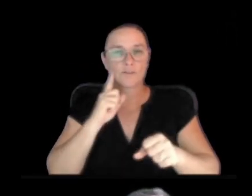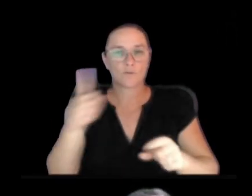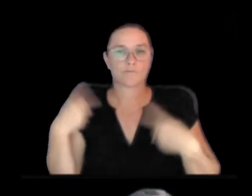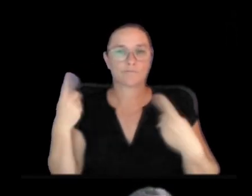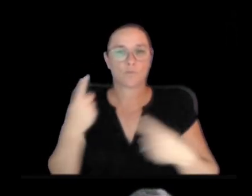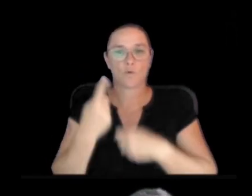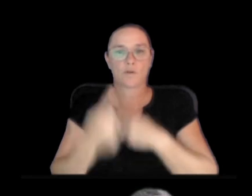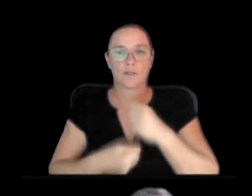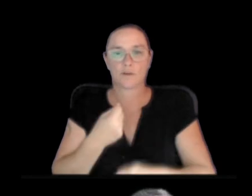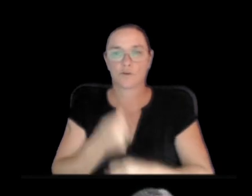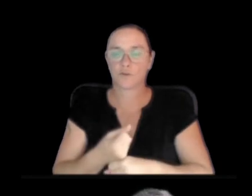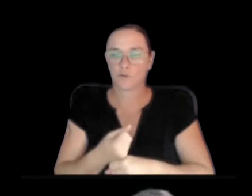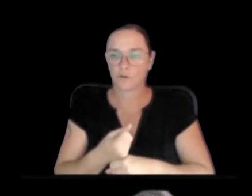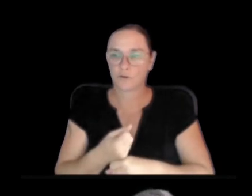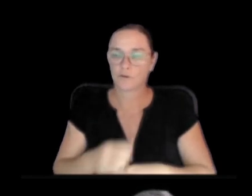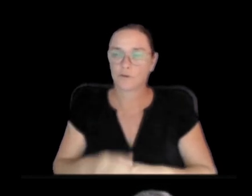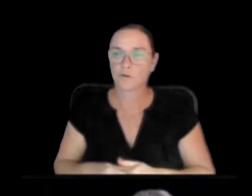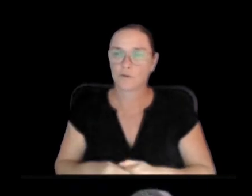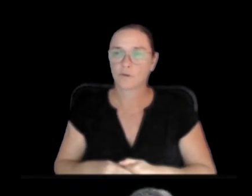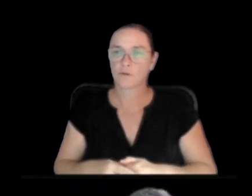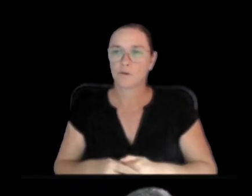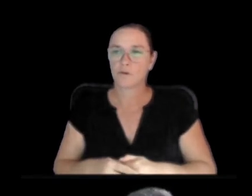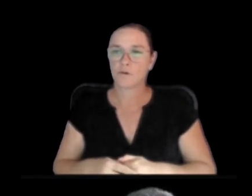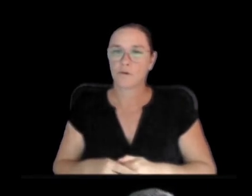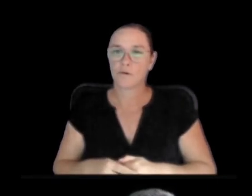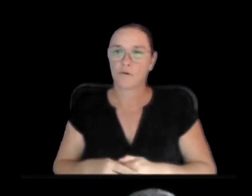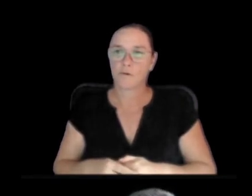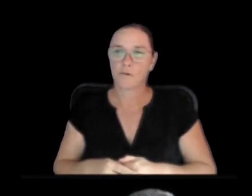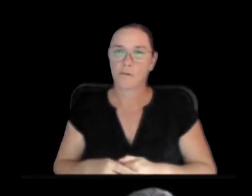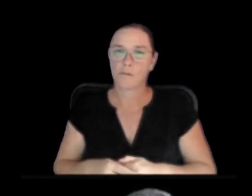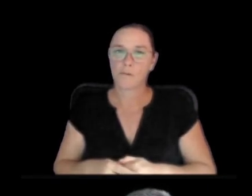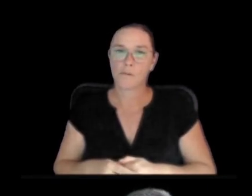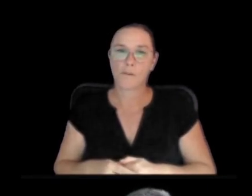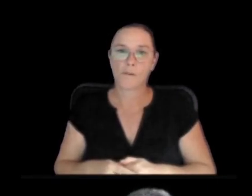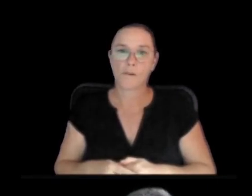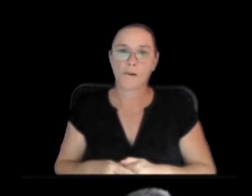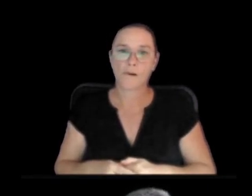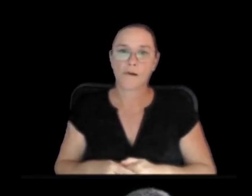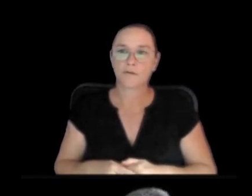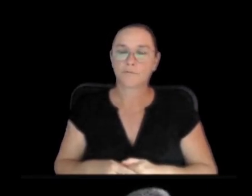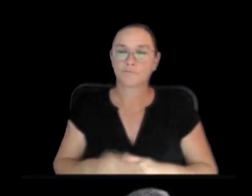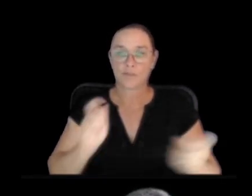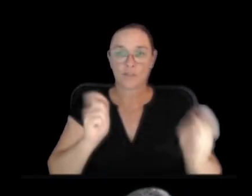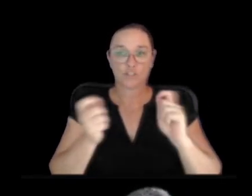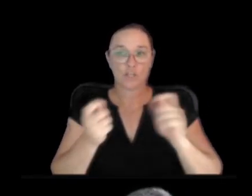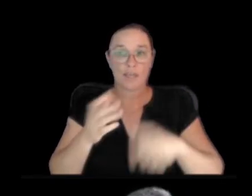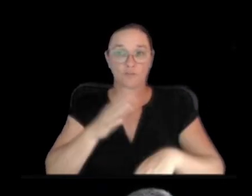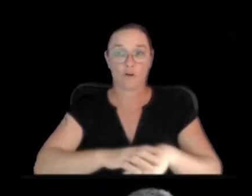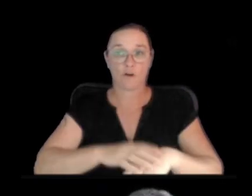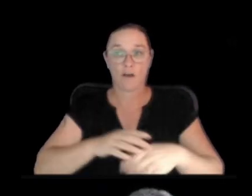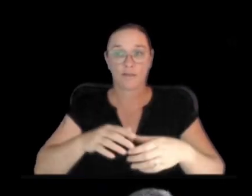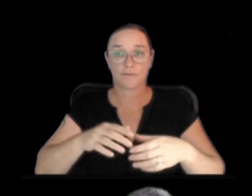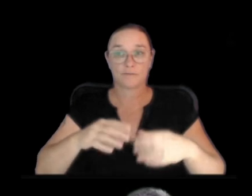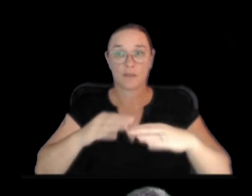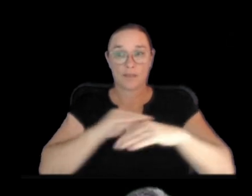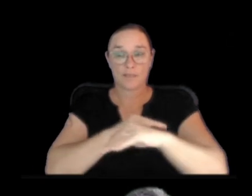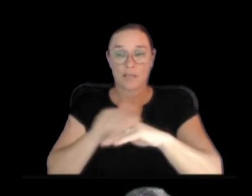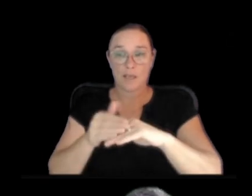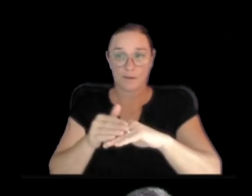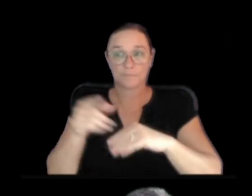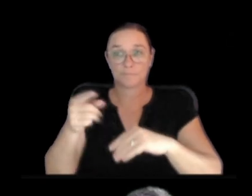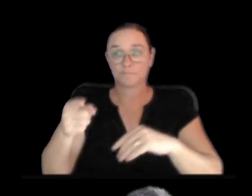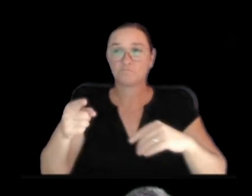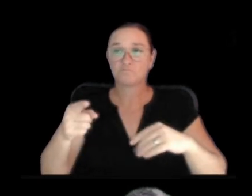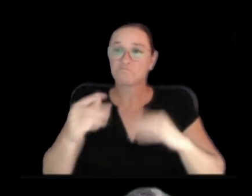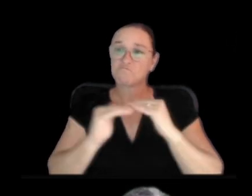rates per year, per week. The deformation across Caldera has been long-term fairly steady. We are having